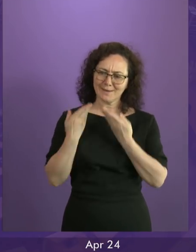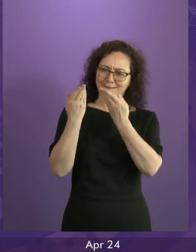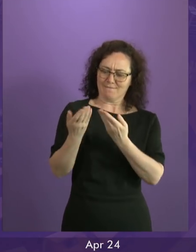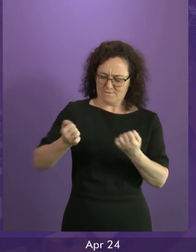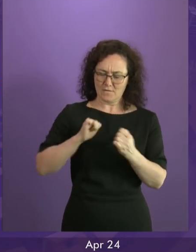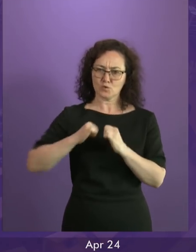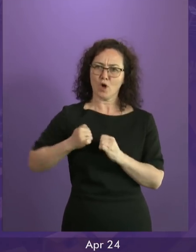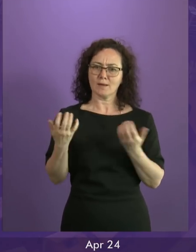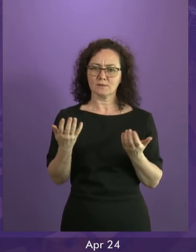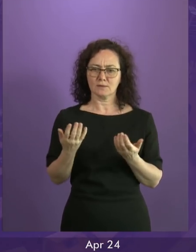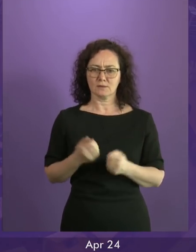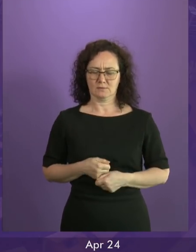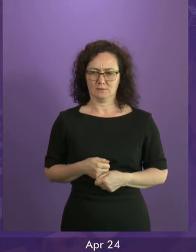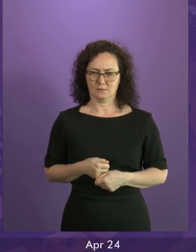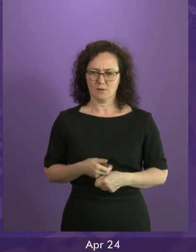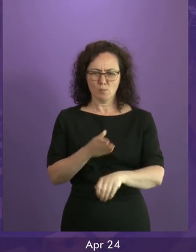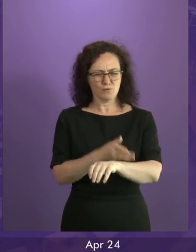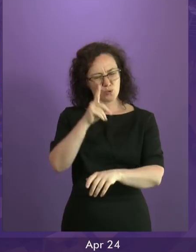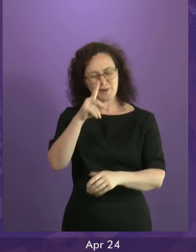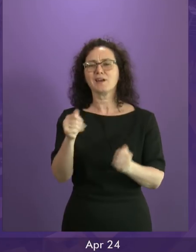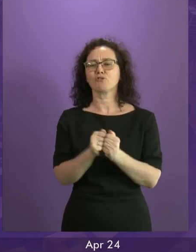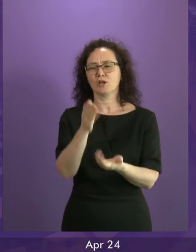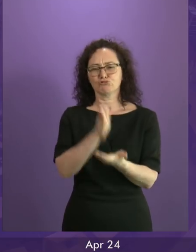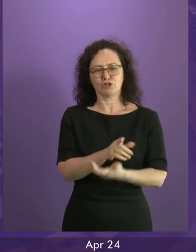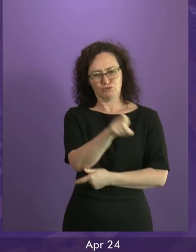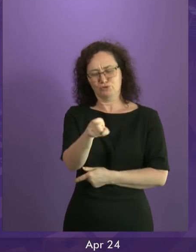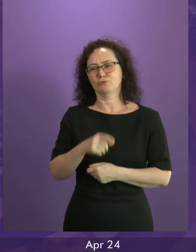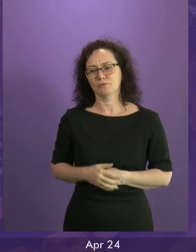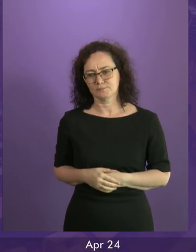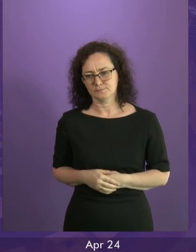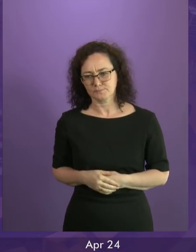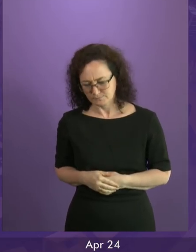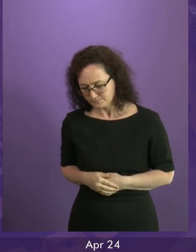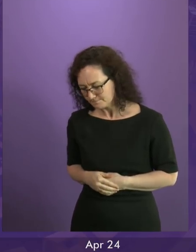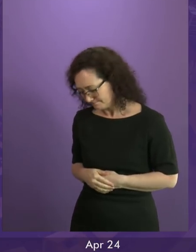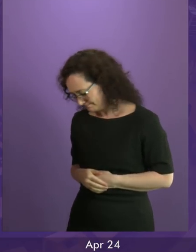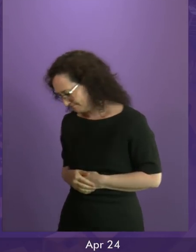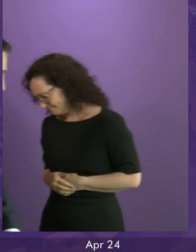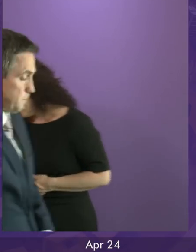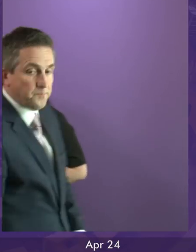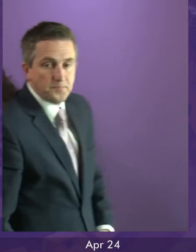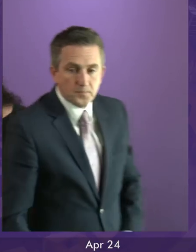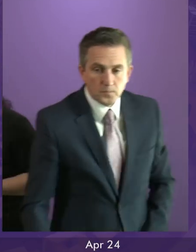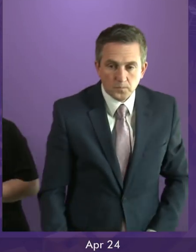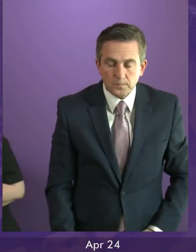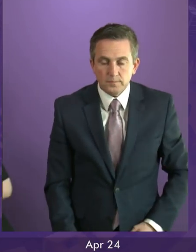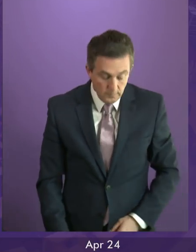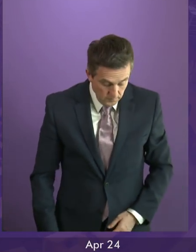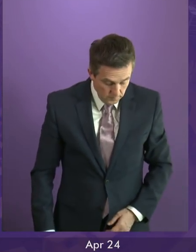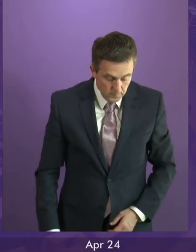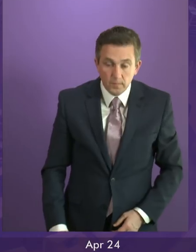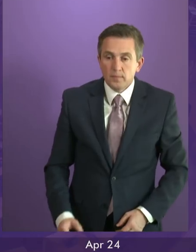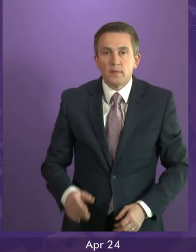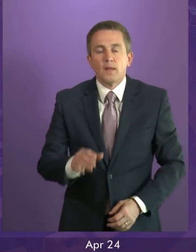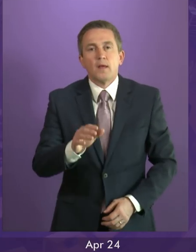we trust her to sit down and discuss what new powers we might need and want now? First Minister. Well, we'll bring forward